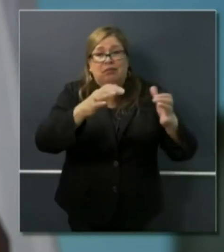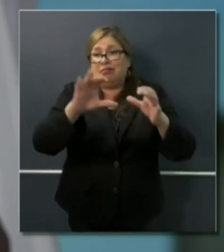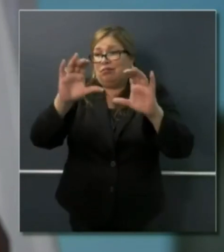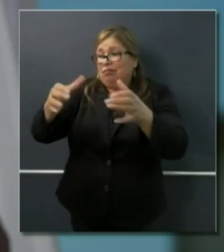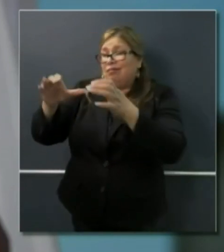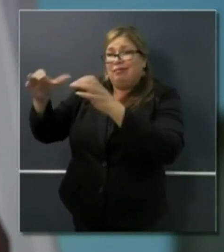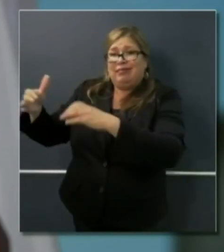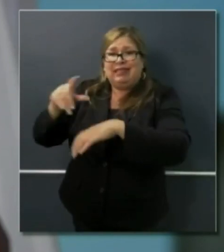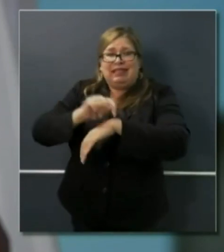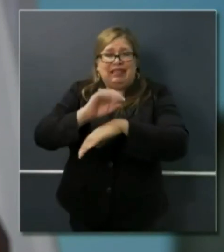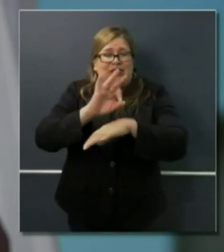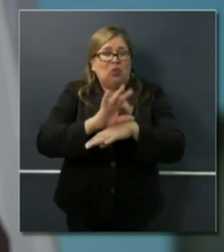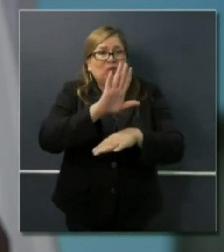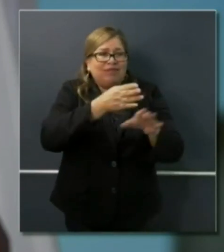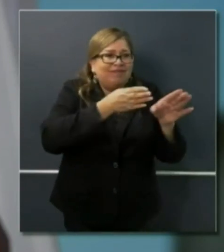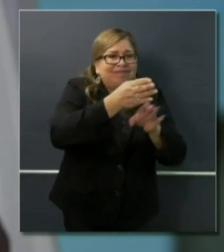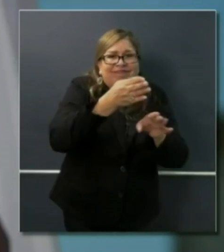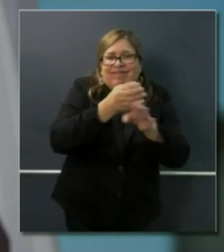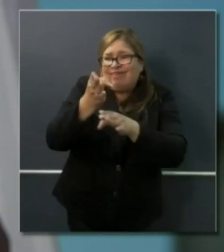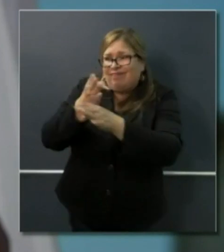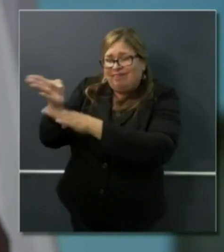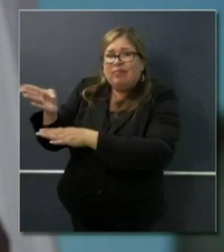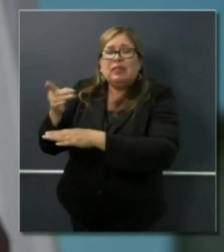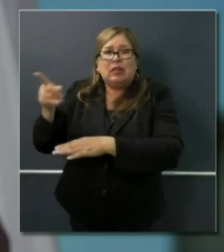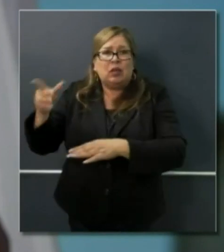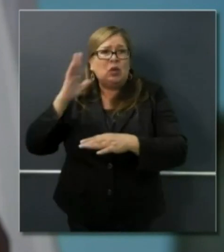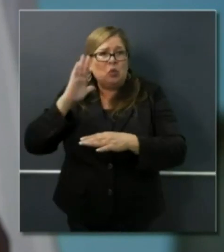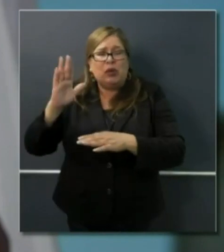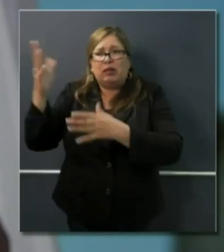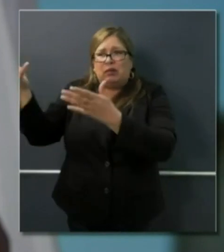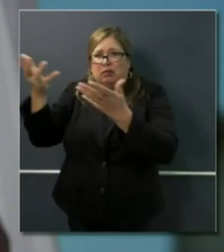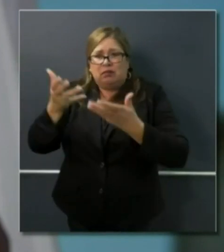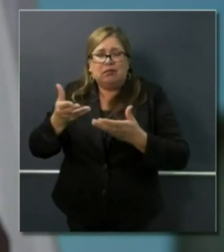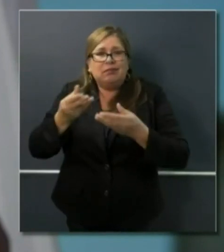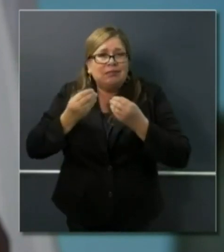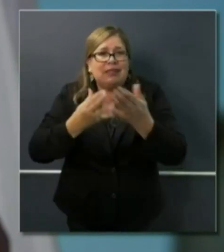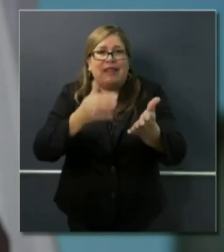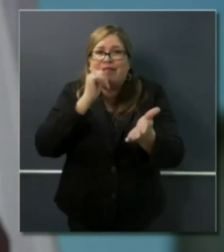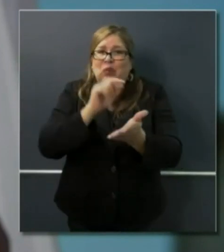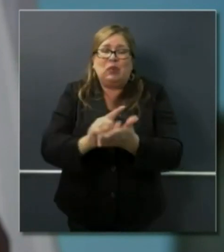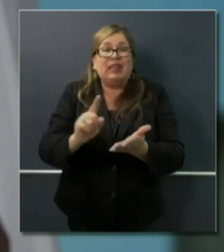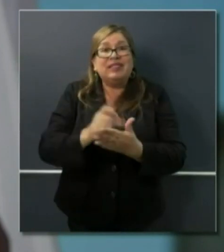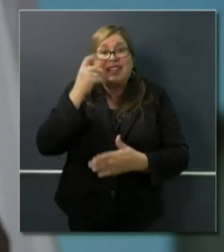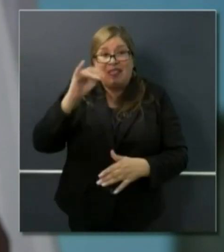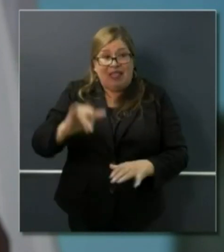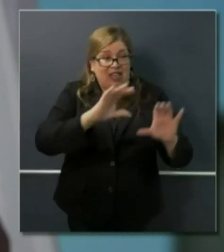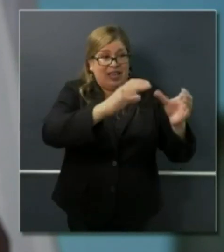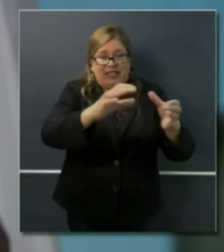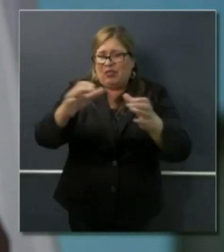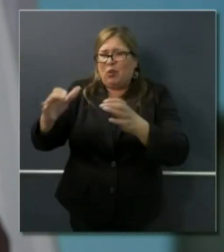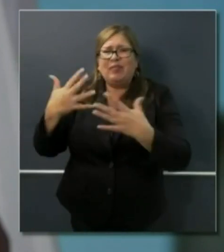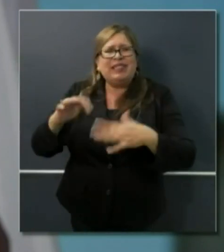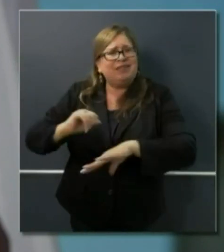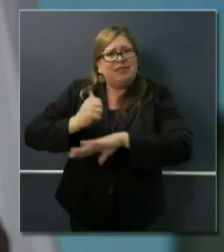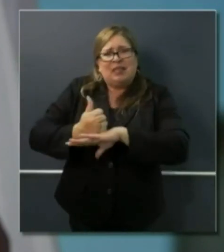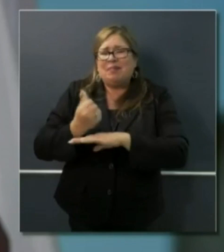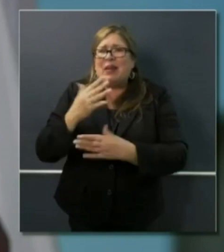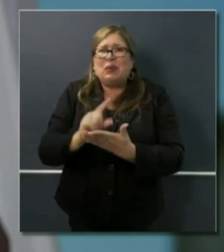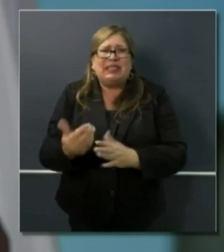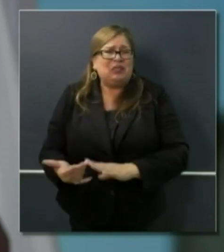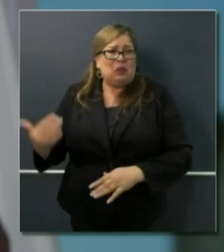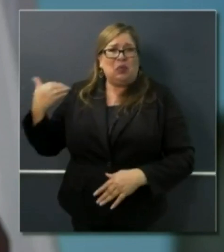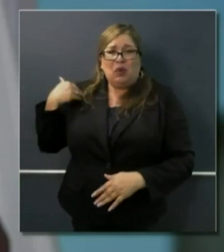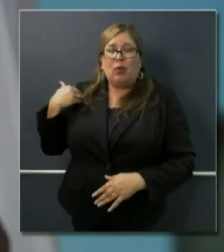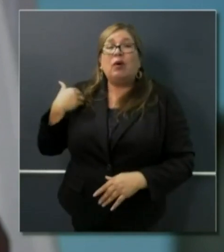that have already been operationalized for very many weeks here at the Emergency Operations Center and those new ones that are being